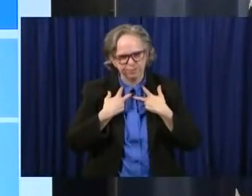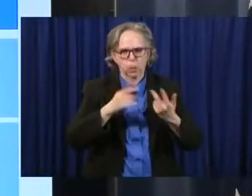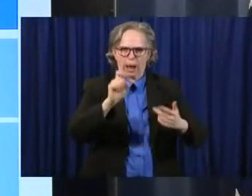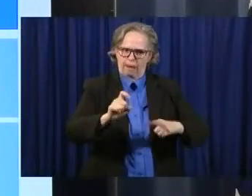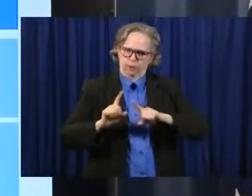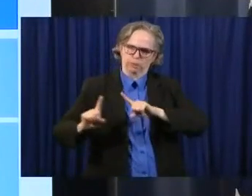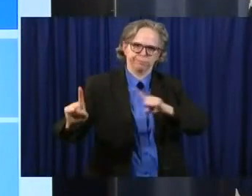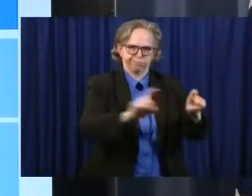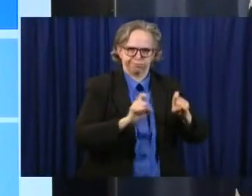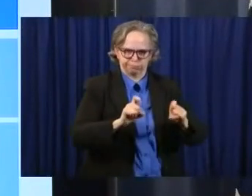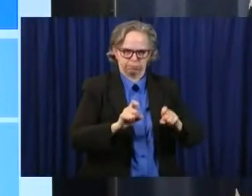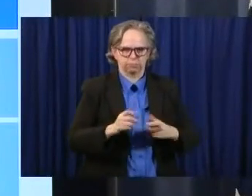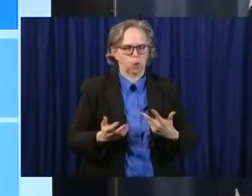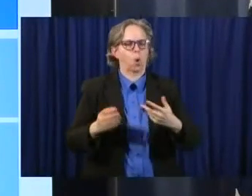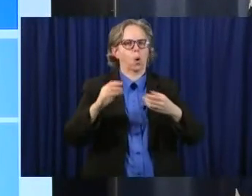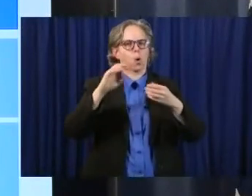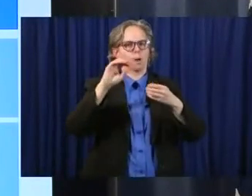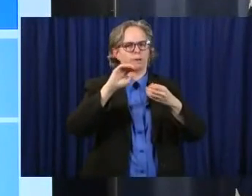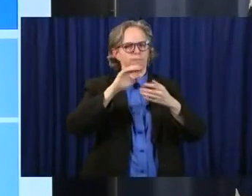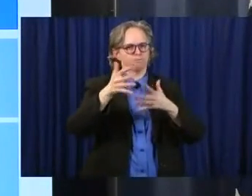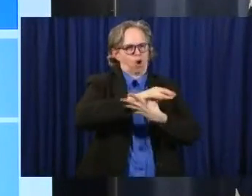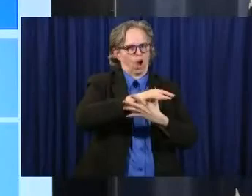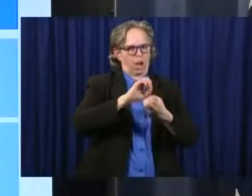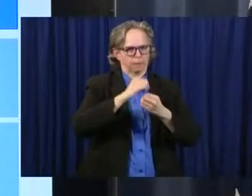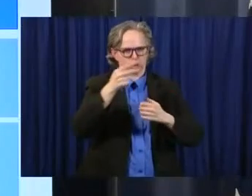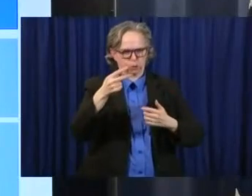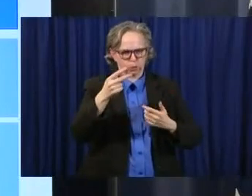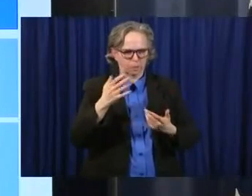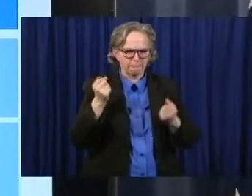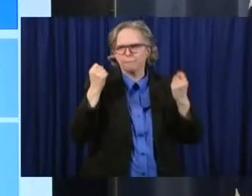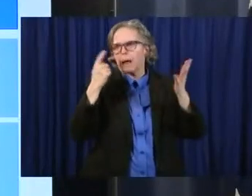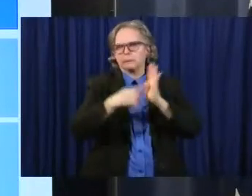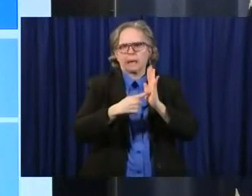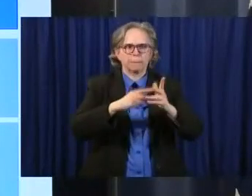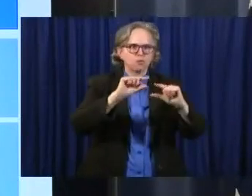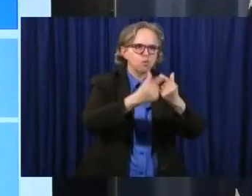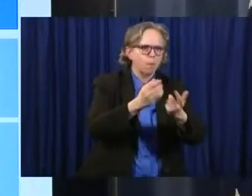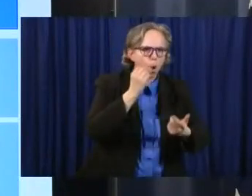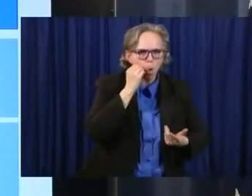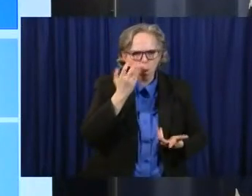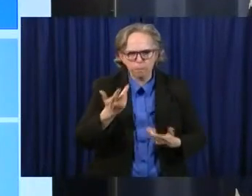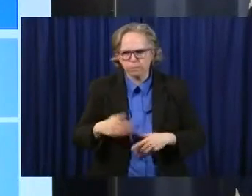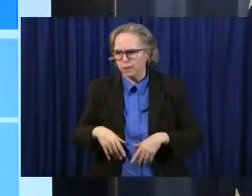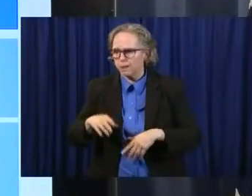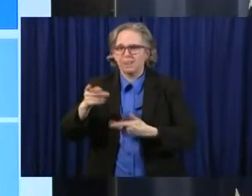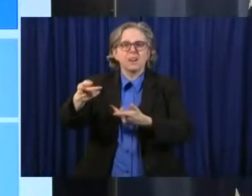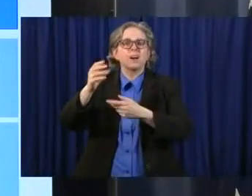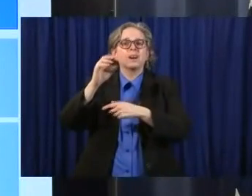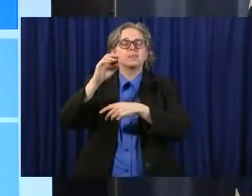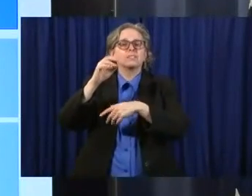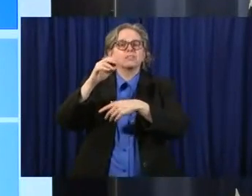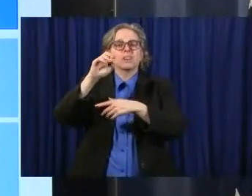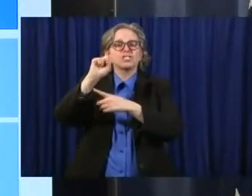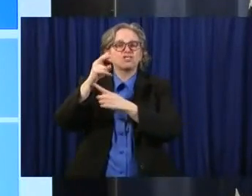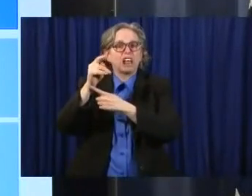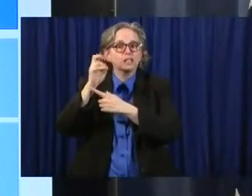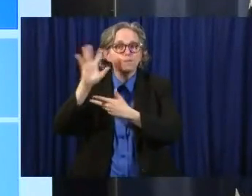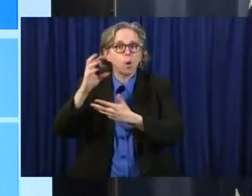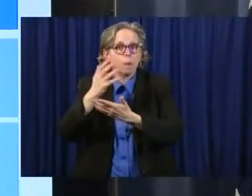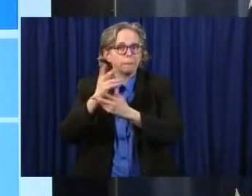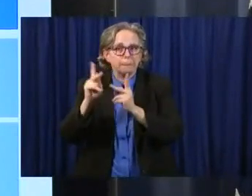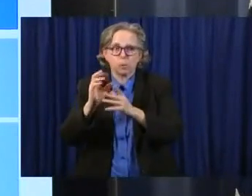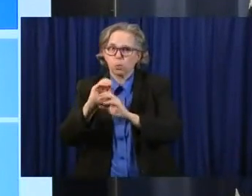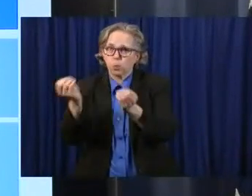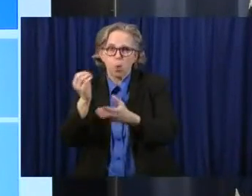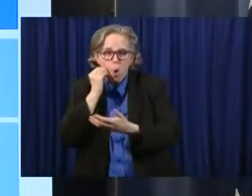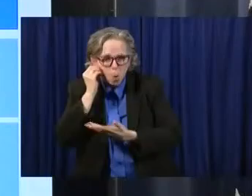that's a wide group of things from group homes to homeless shelters, youth detention centers to jails and prisons, veterans'